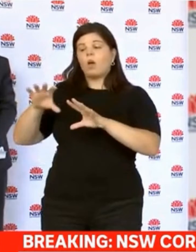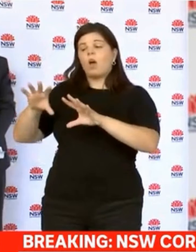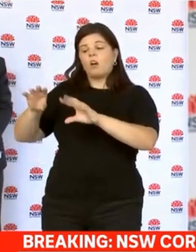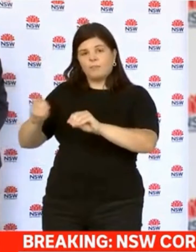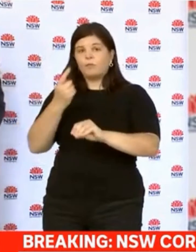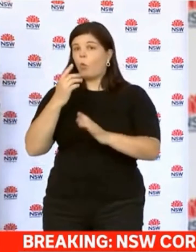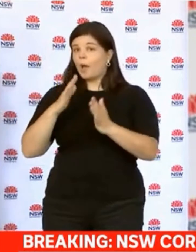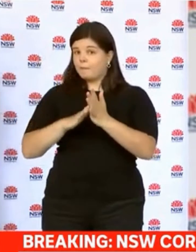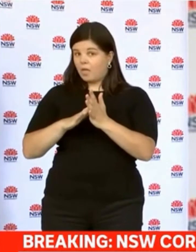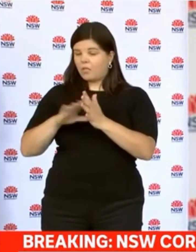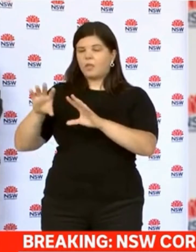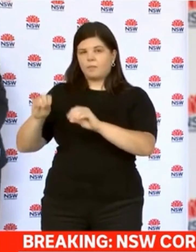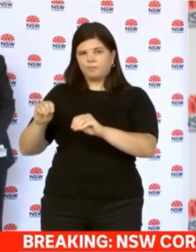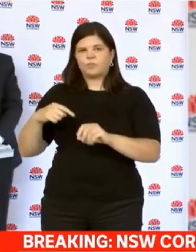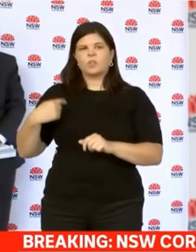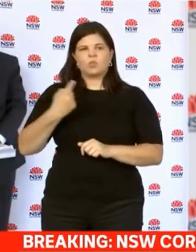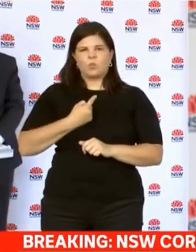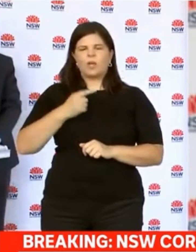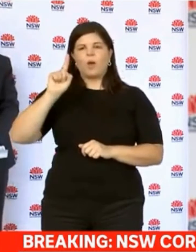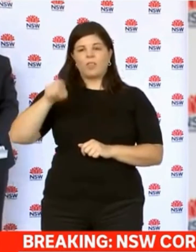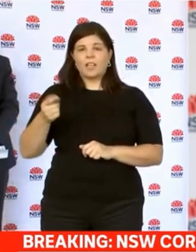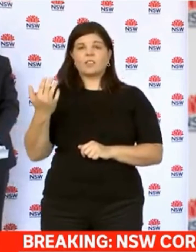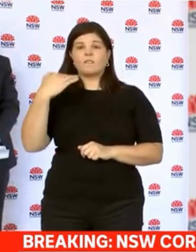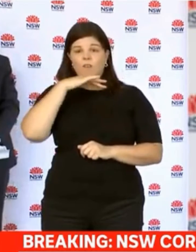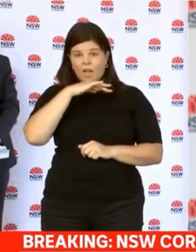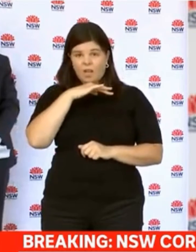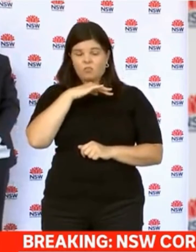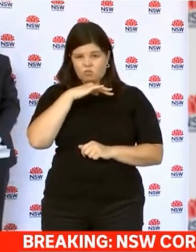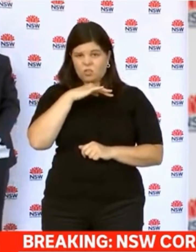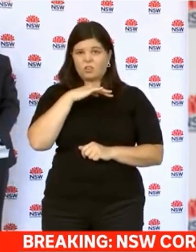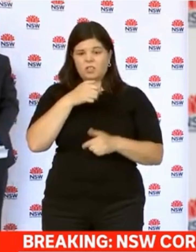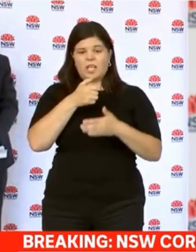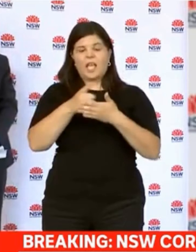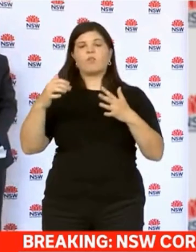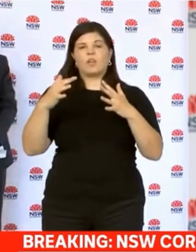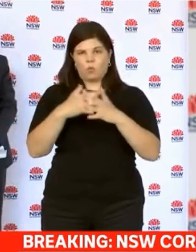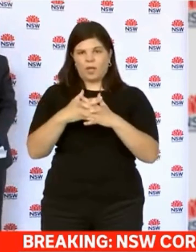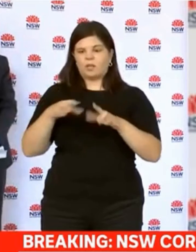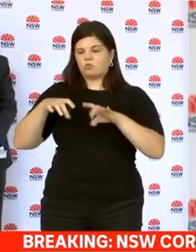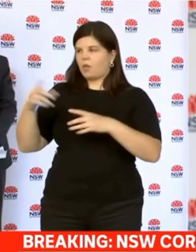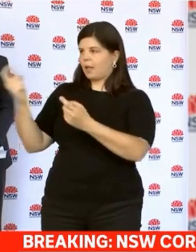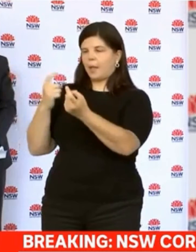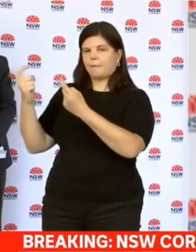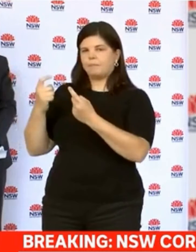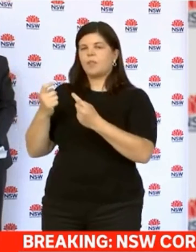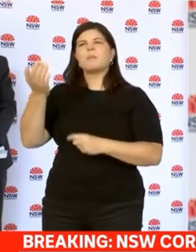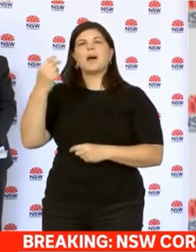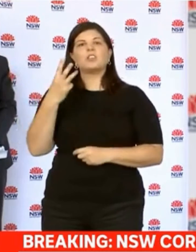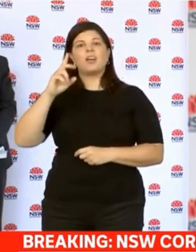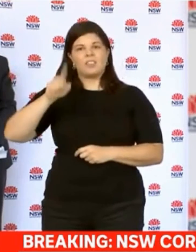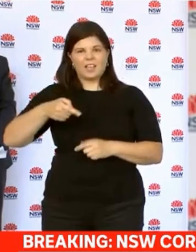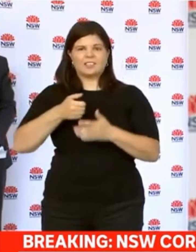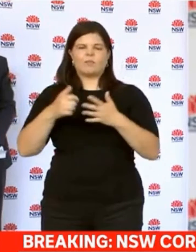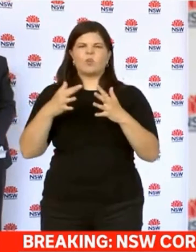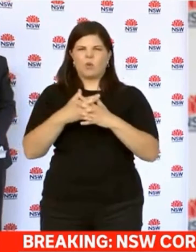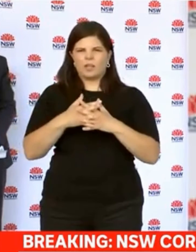pleasing that New South Wales will take in 1,500 Australians a week rather than 3,000. It gives us a break, it gives us all those workers, and